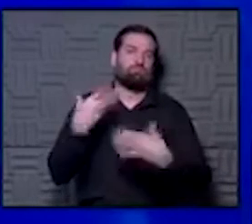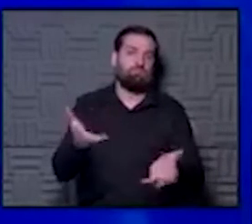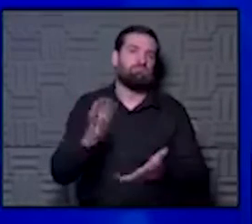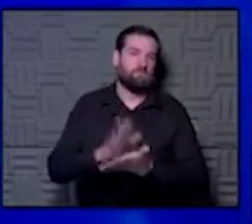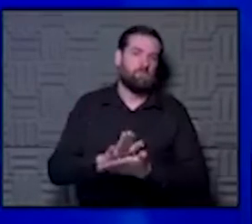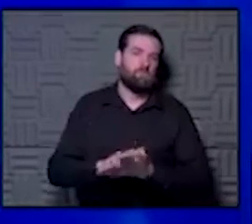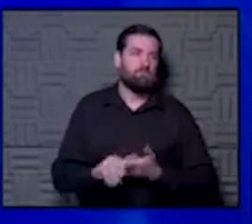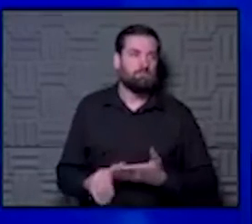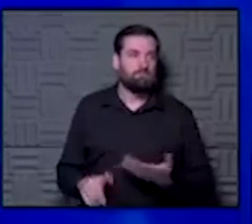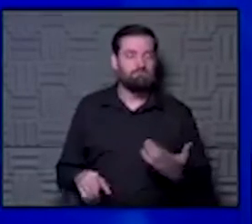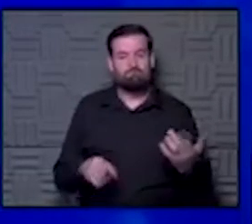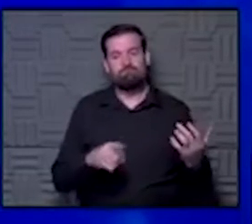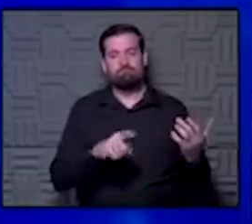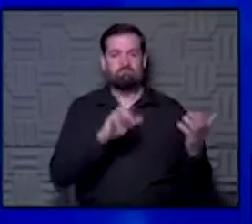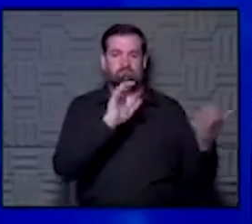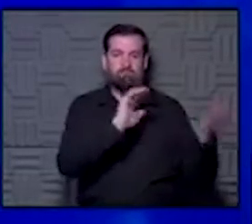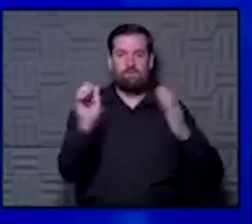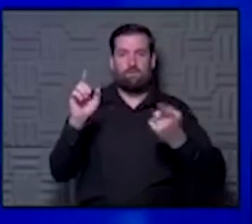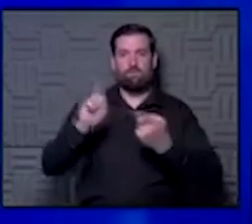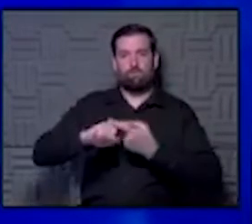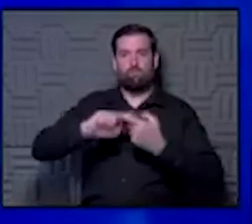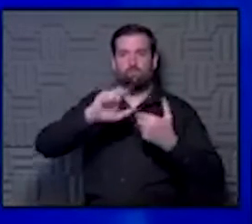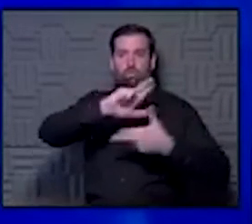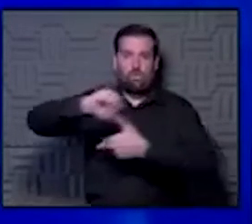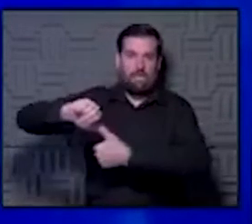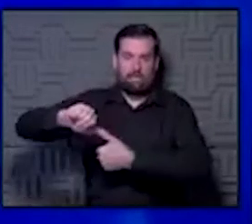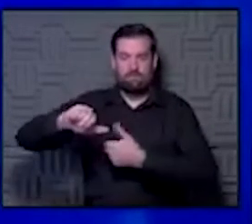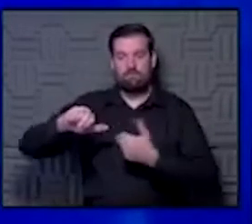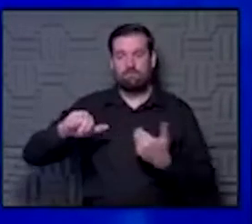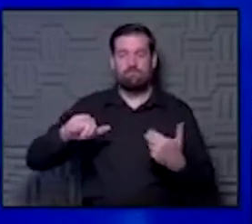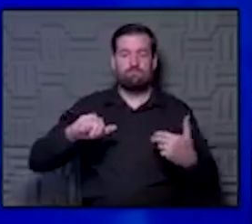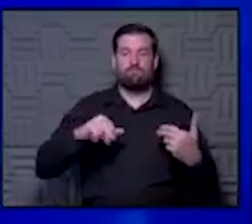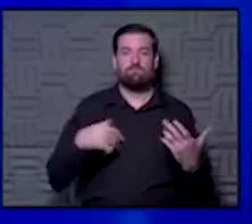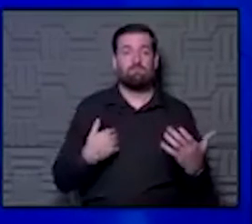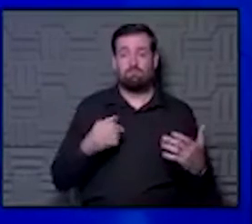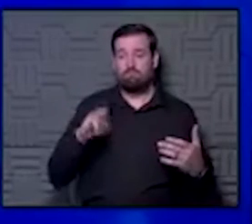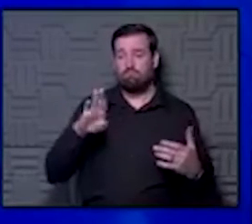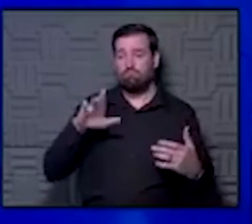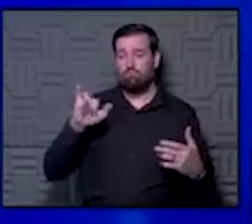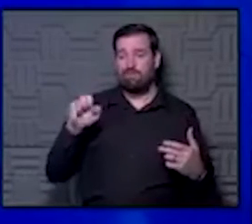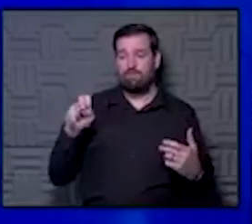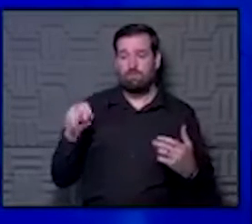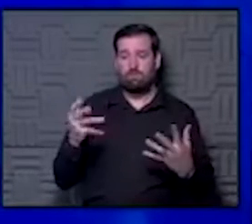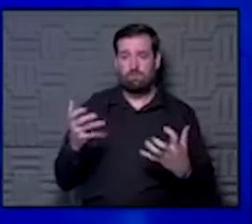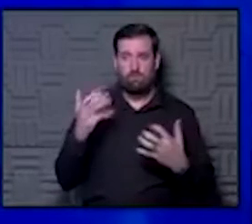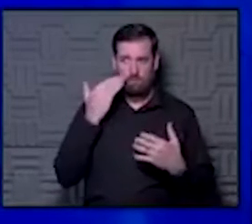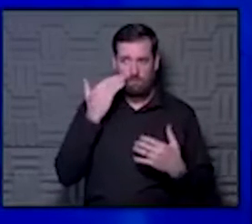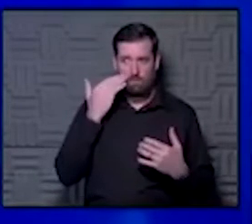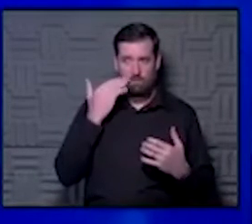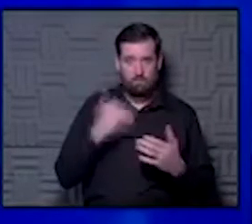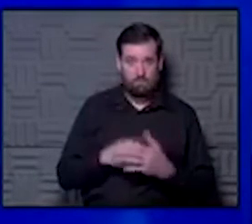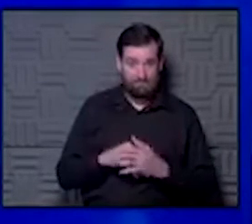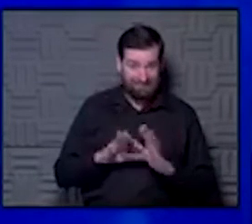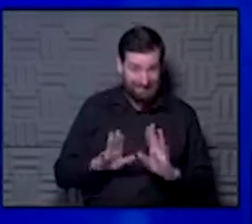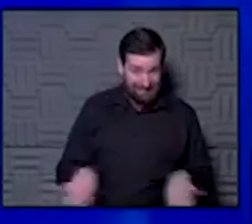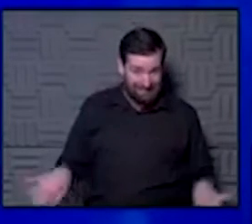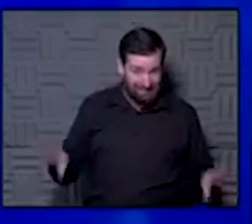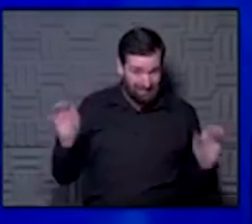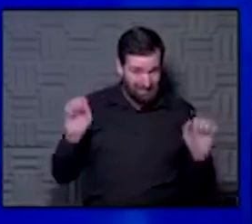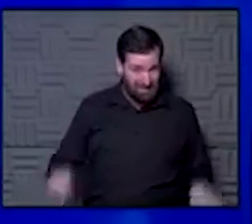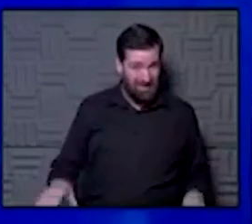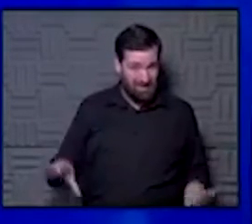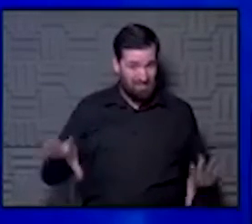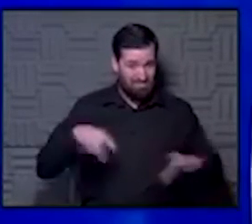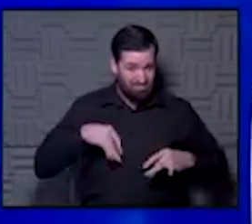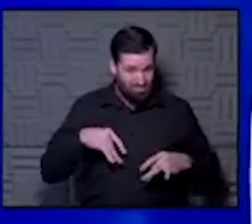he goes on to compare it to a hurricane, says it's hurricane one. Brian wants to know, do kids get it? Do